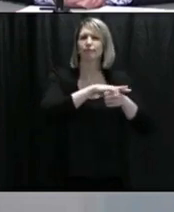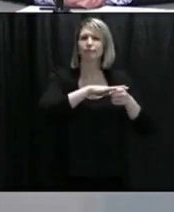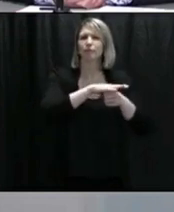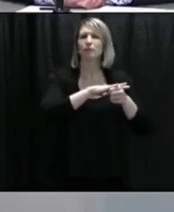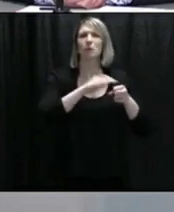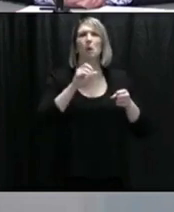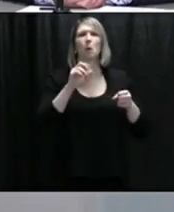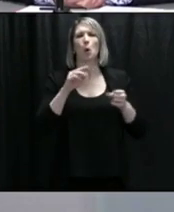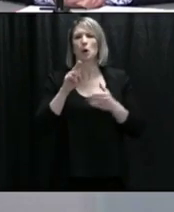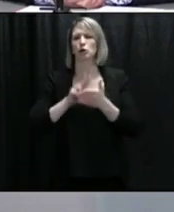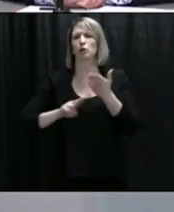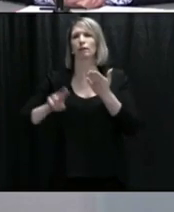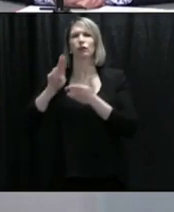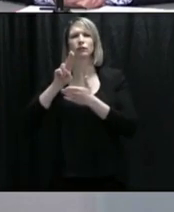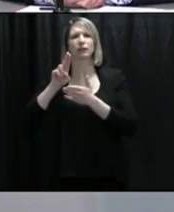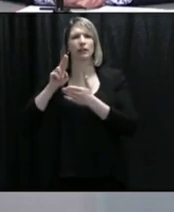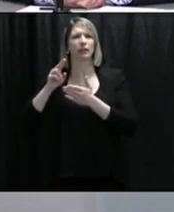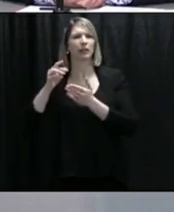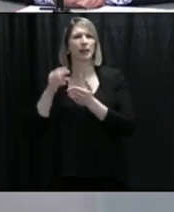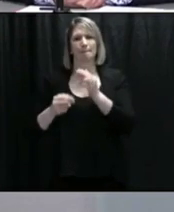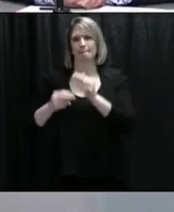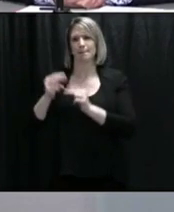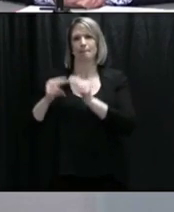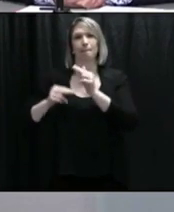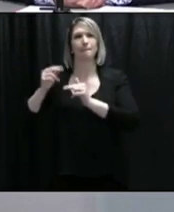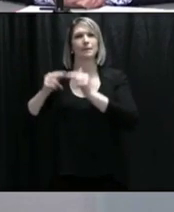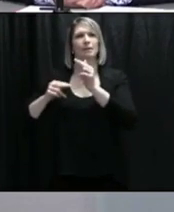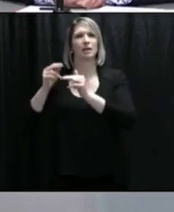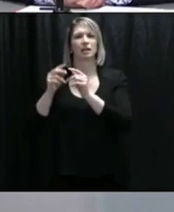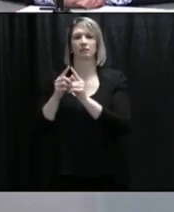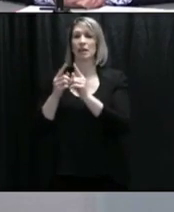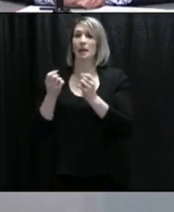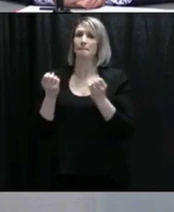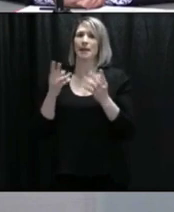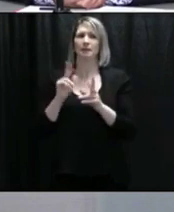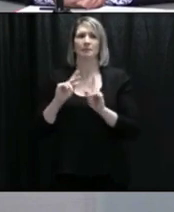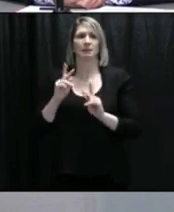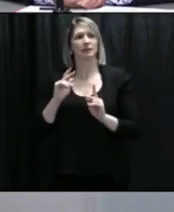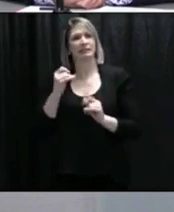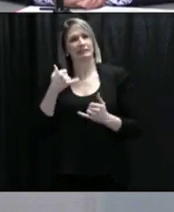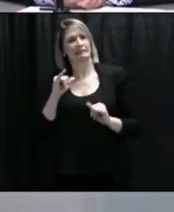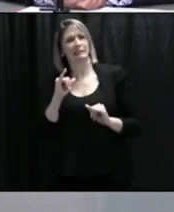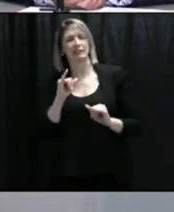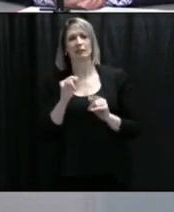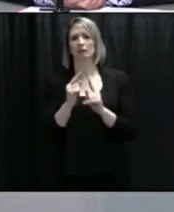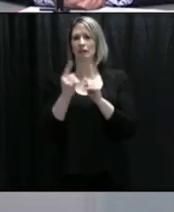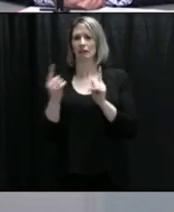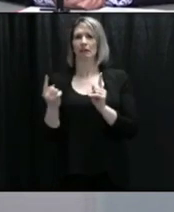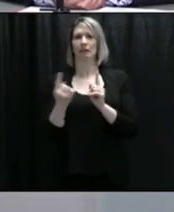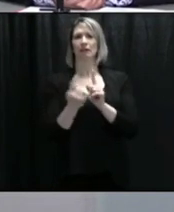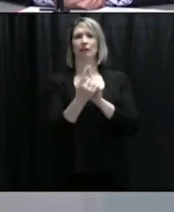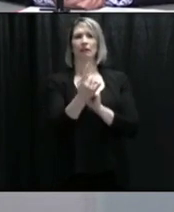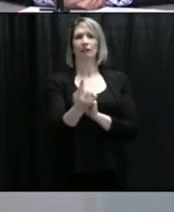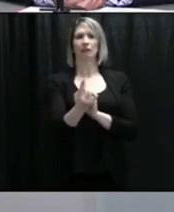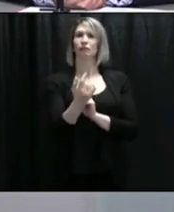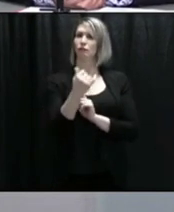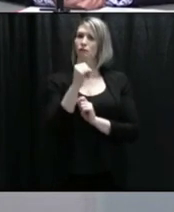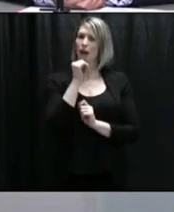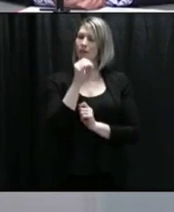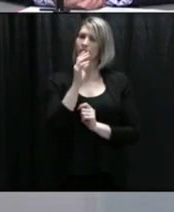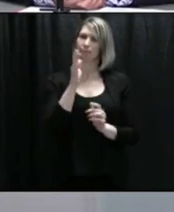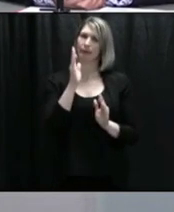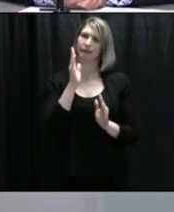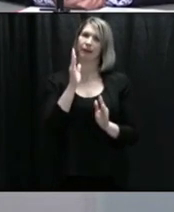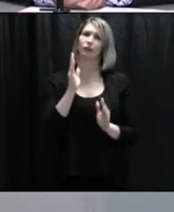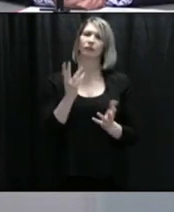At what point will government just shut these construction sites down? Well, the construction sites, in many cases, are just not